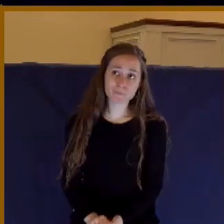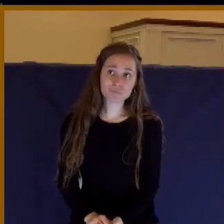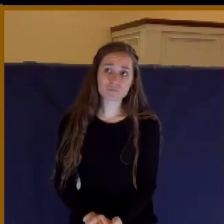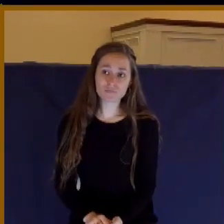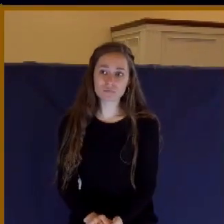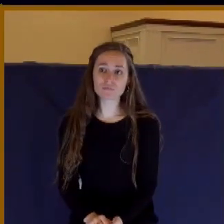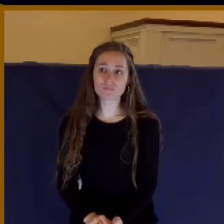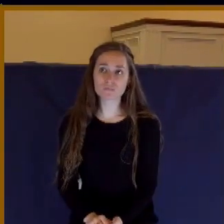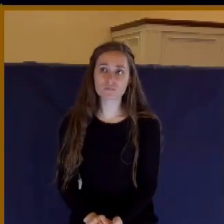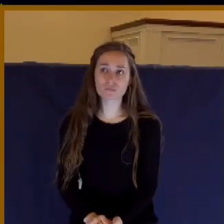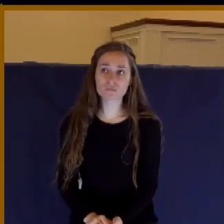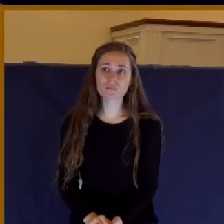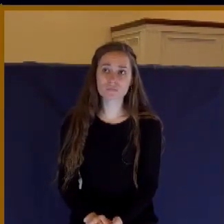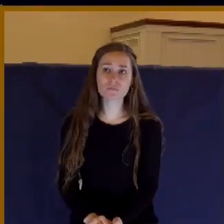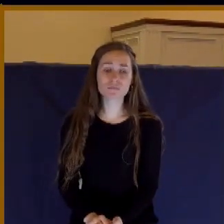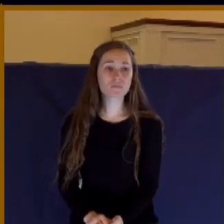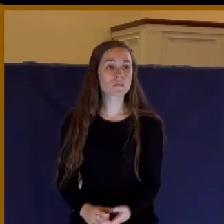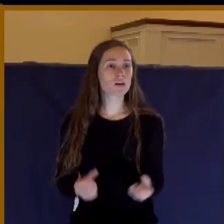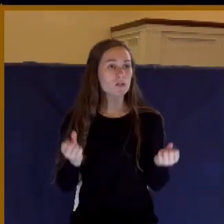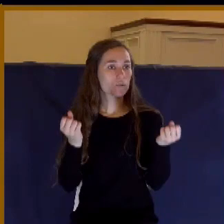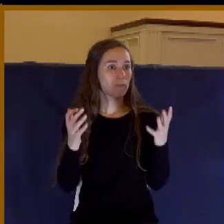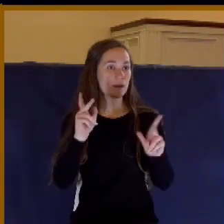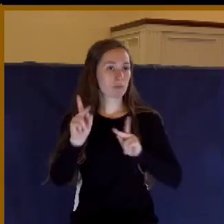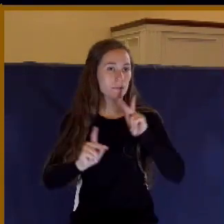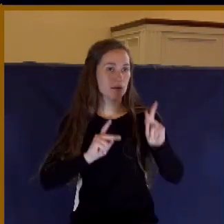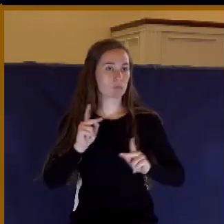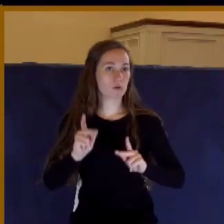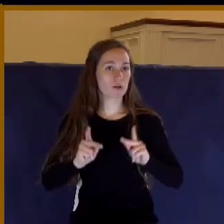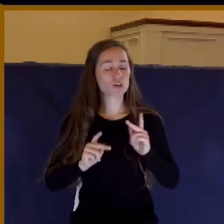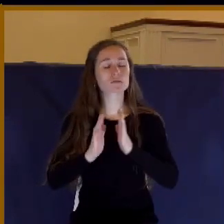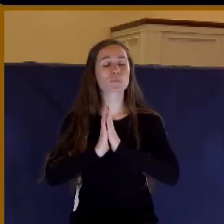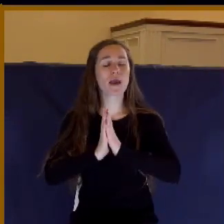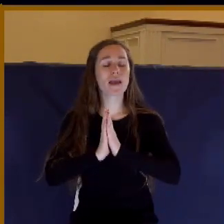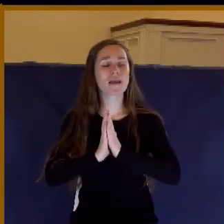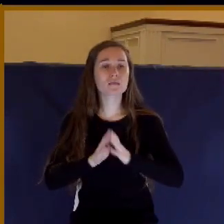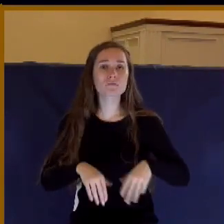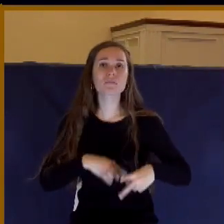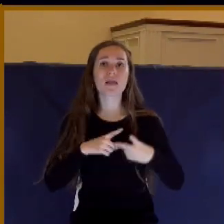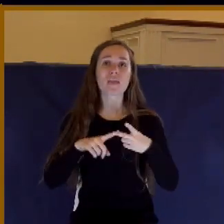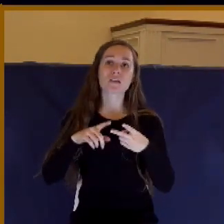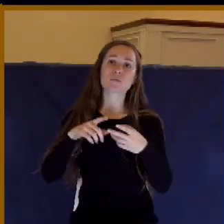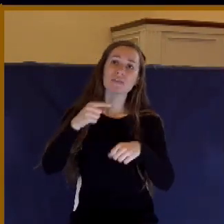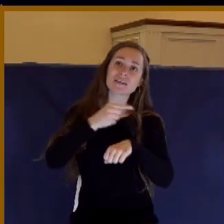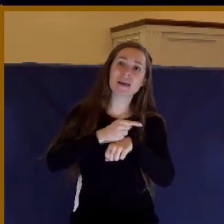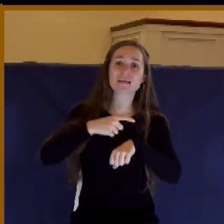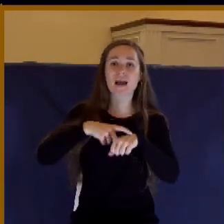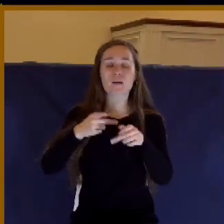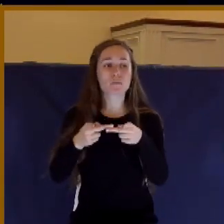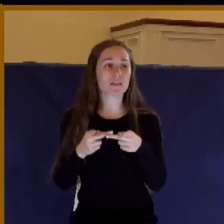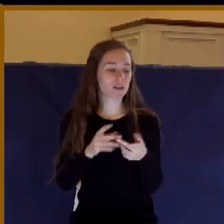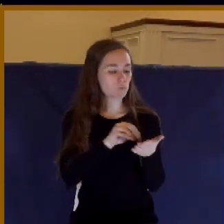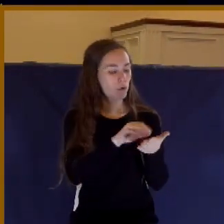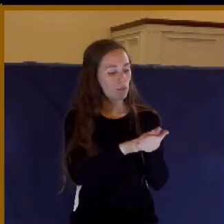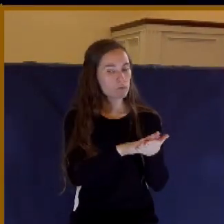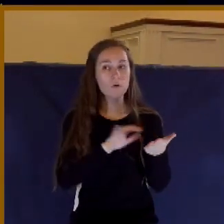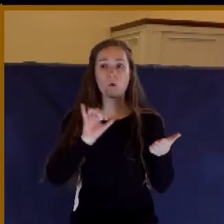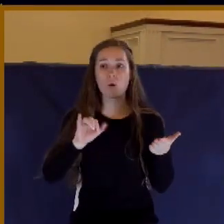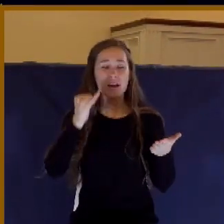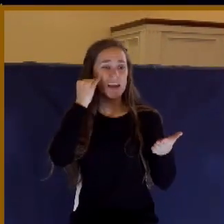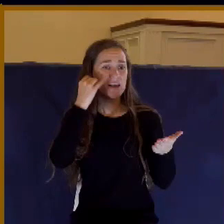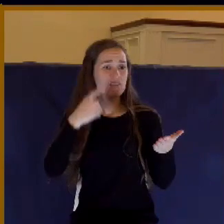And so many people, they just pray a prayer. They write down the daytime and the place. And if they ever doubt, they pull out that card and say,